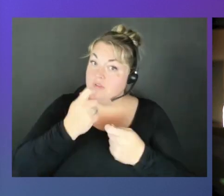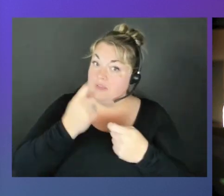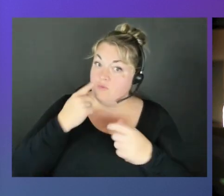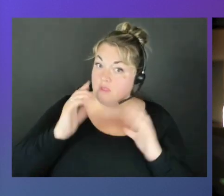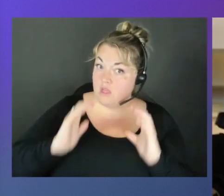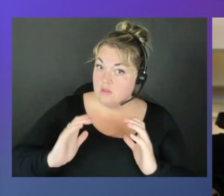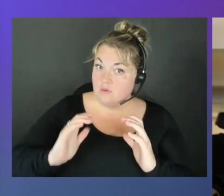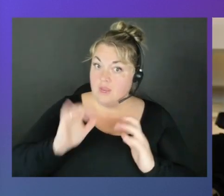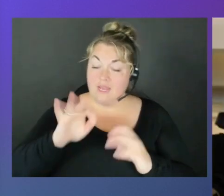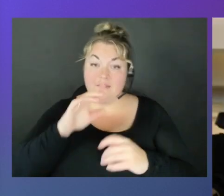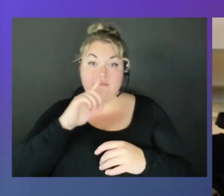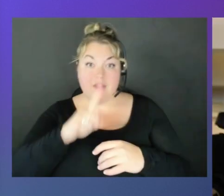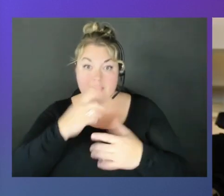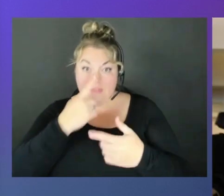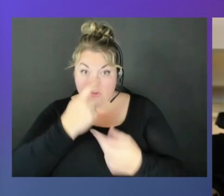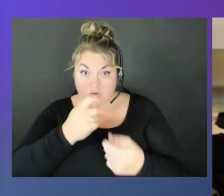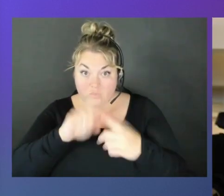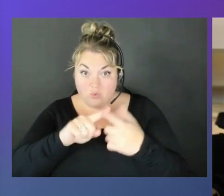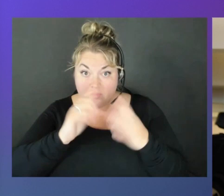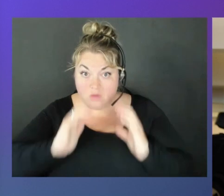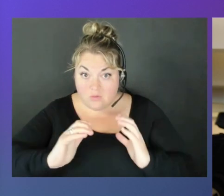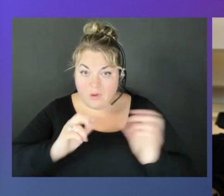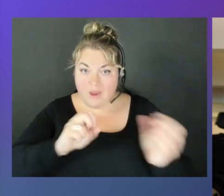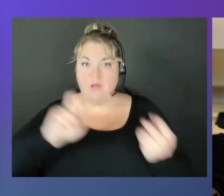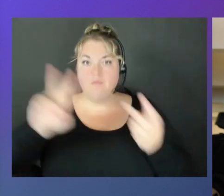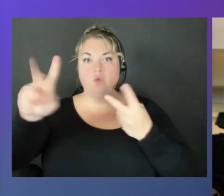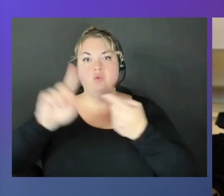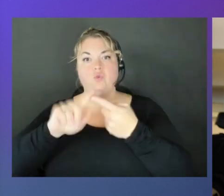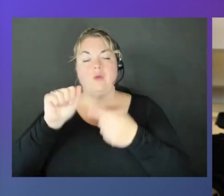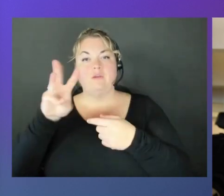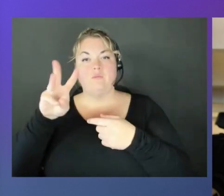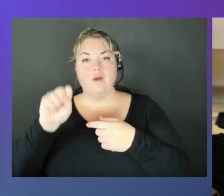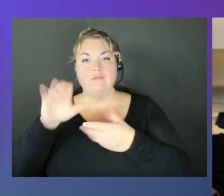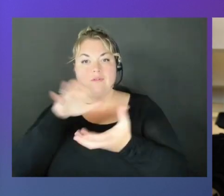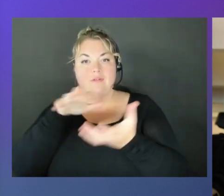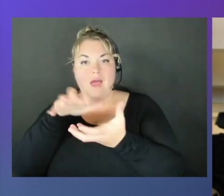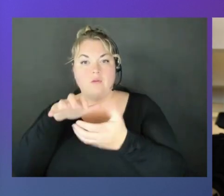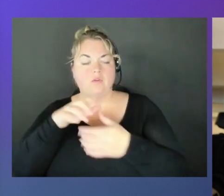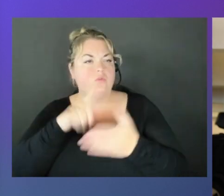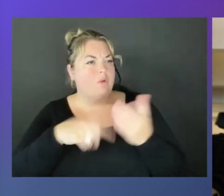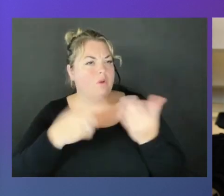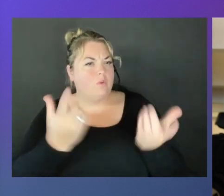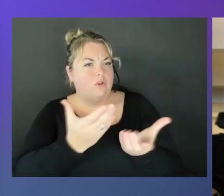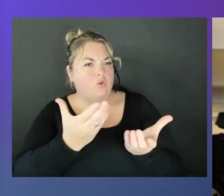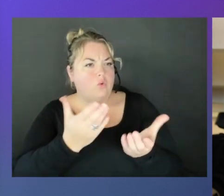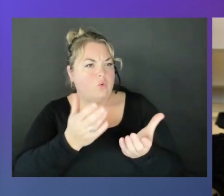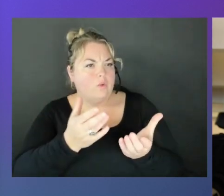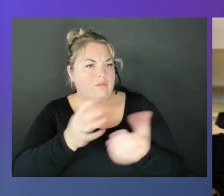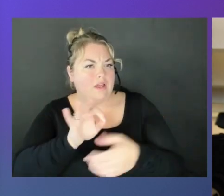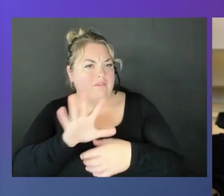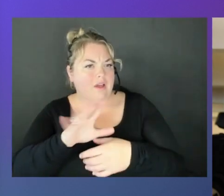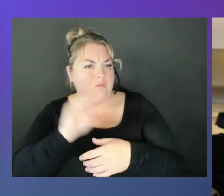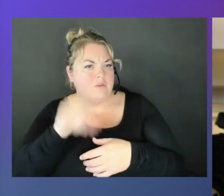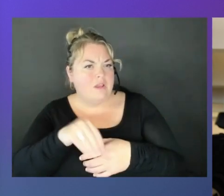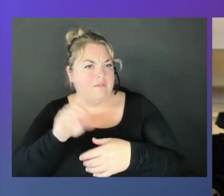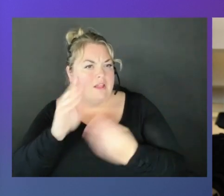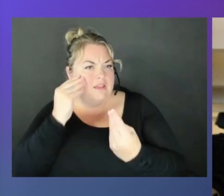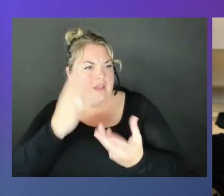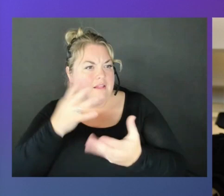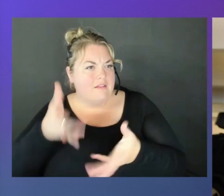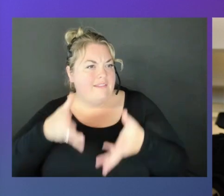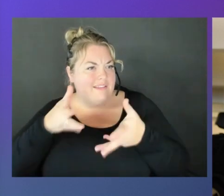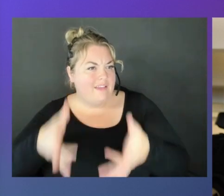upload data to AWS cloud. So what are we going to do with this 95% data that sits here? Well,